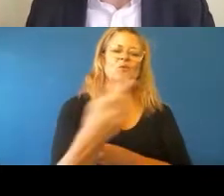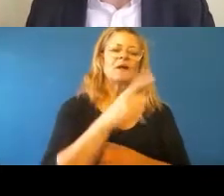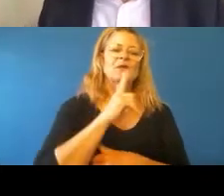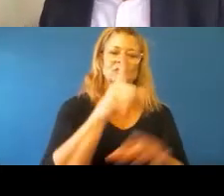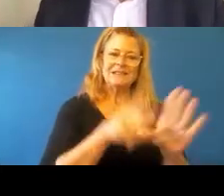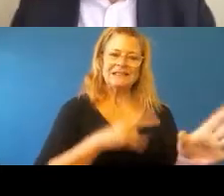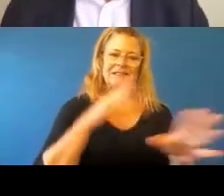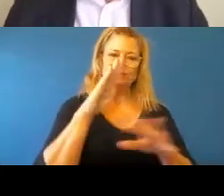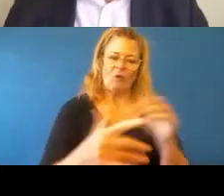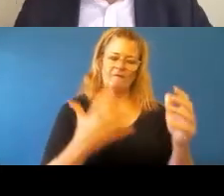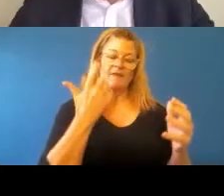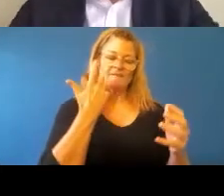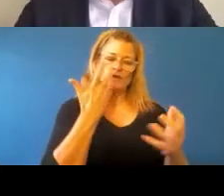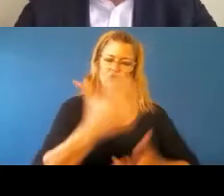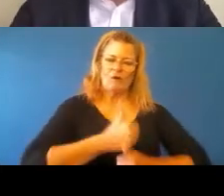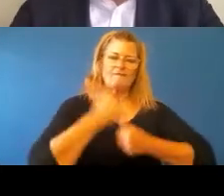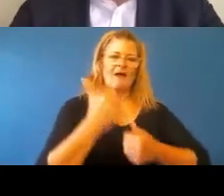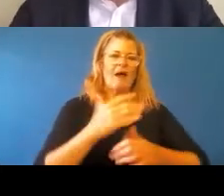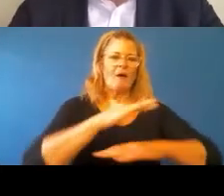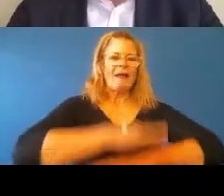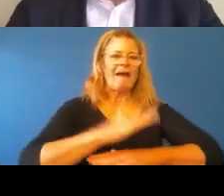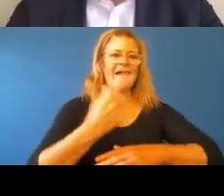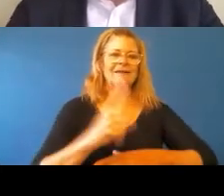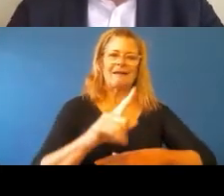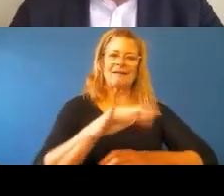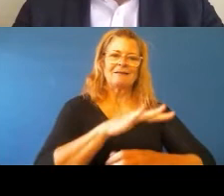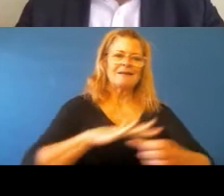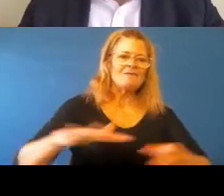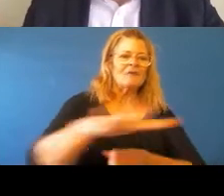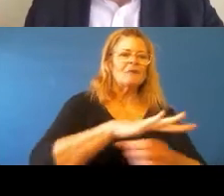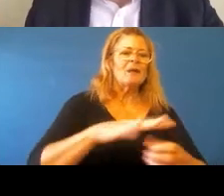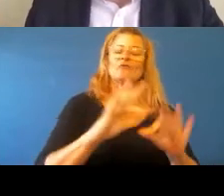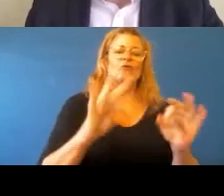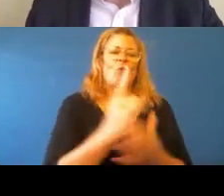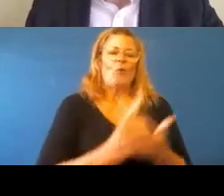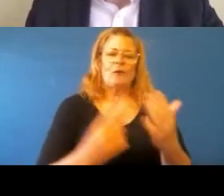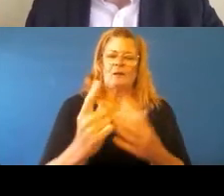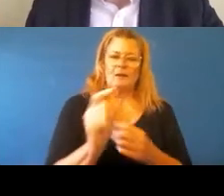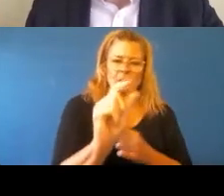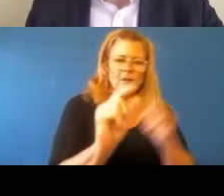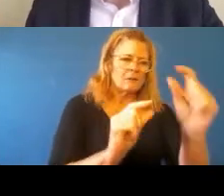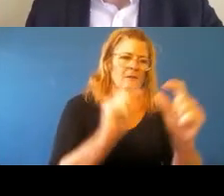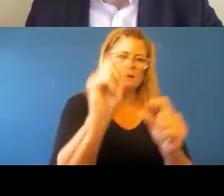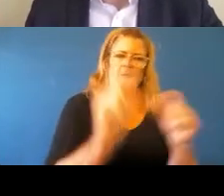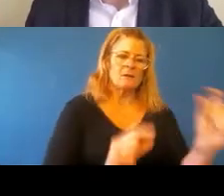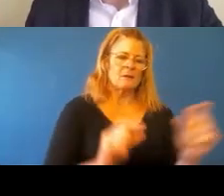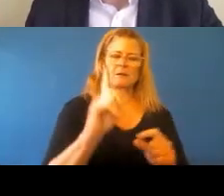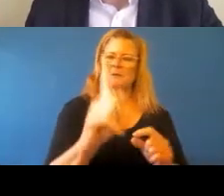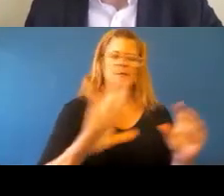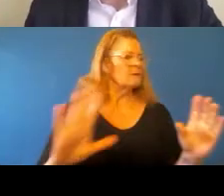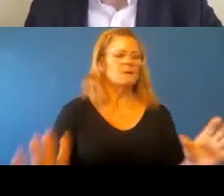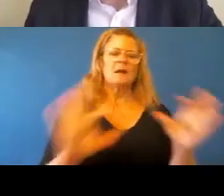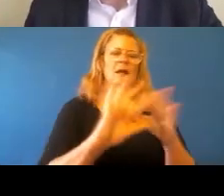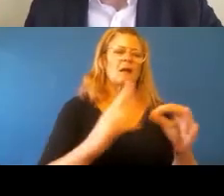of our region and its environment, not only in isolation, but along with its economy, along with